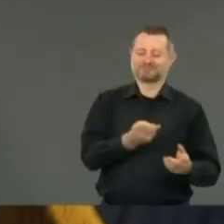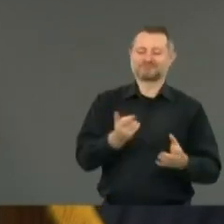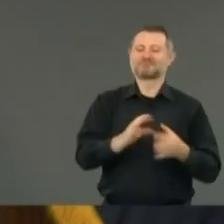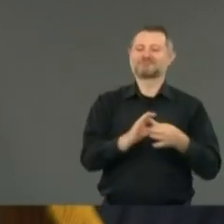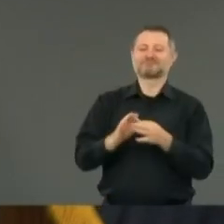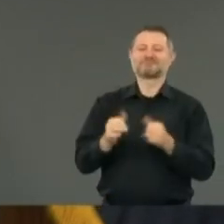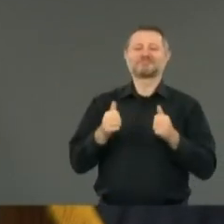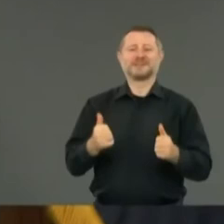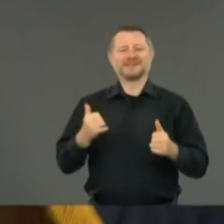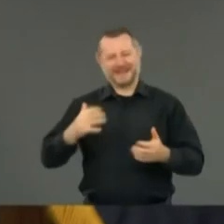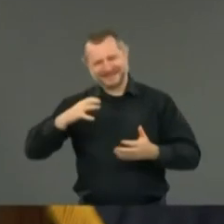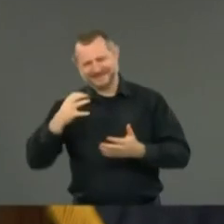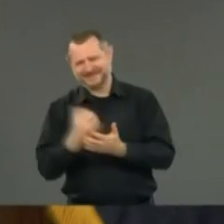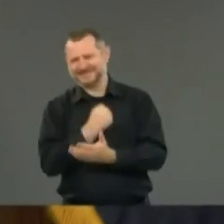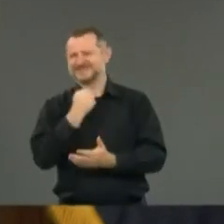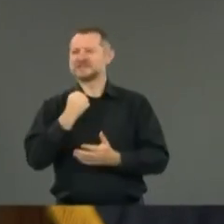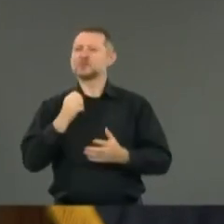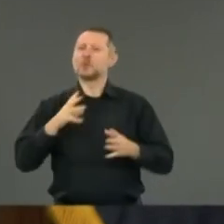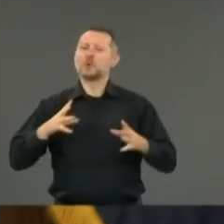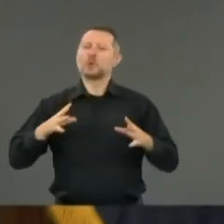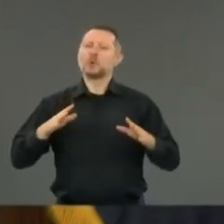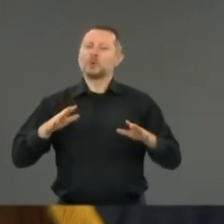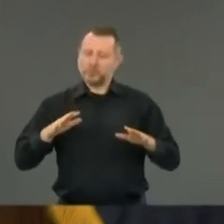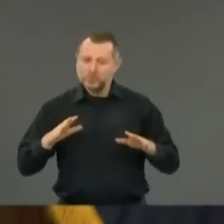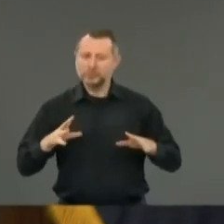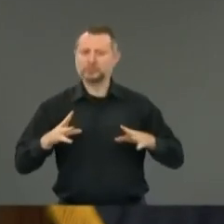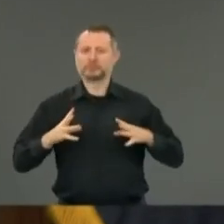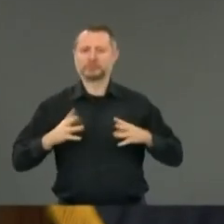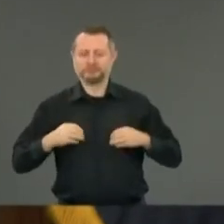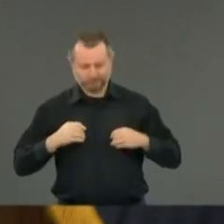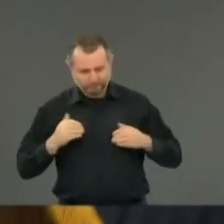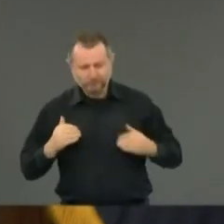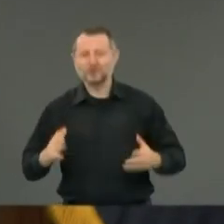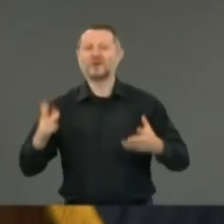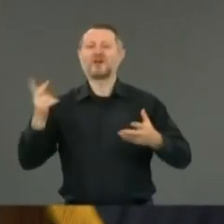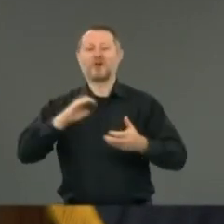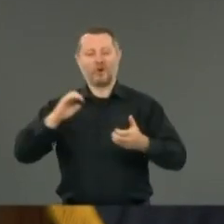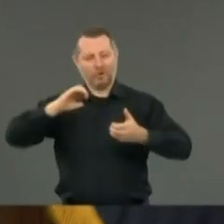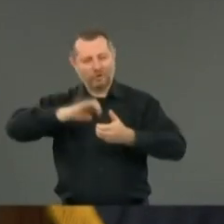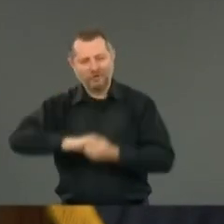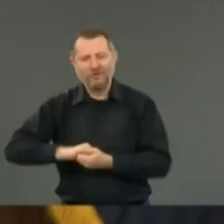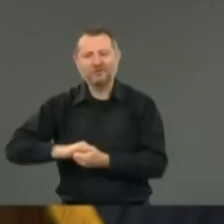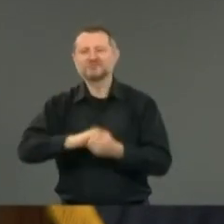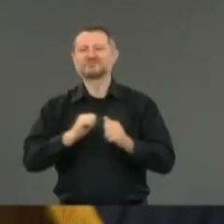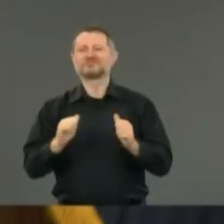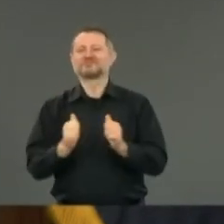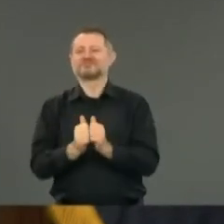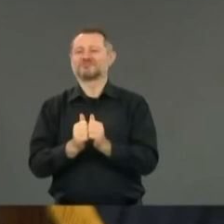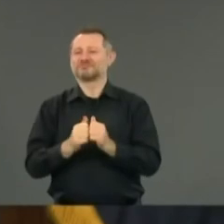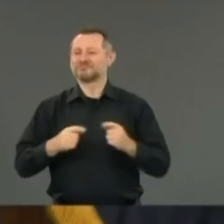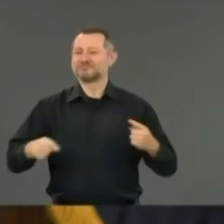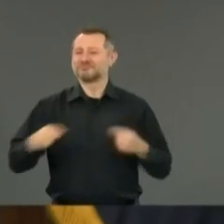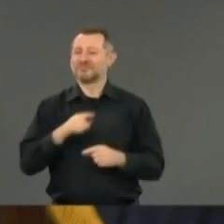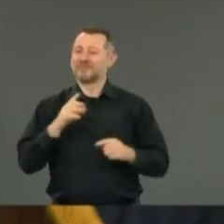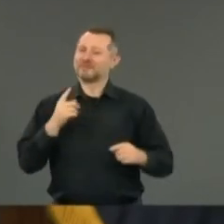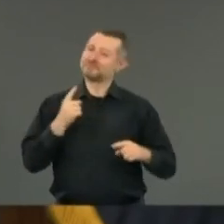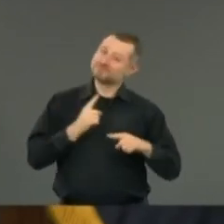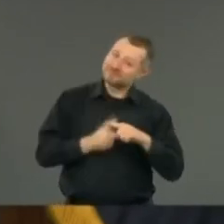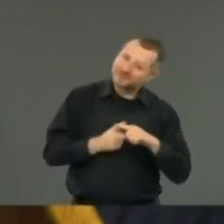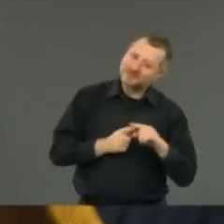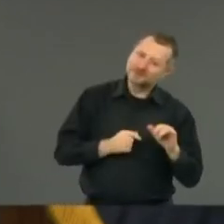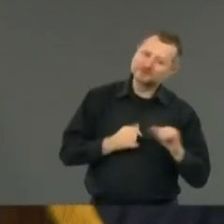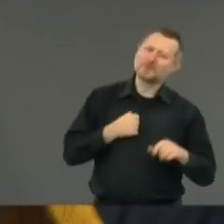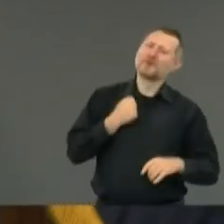moment, take a deep breath, put out our hand, right, and understand that